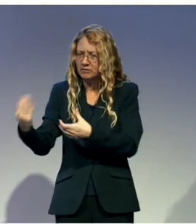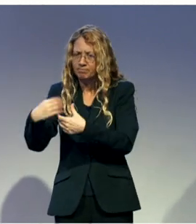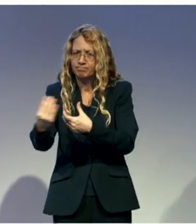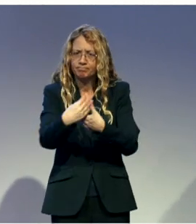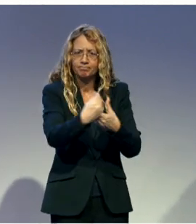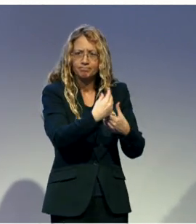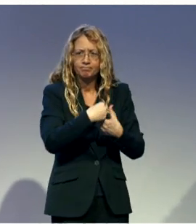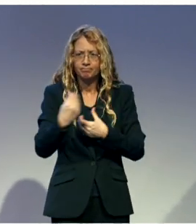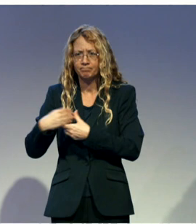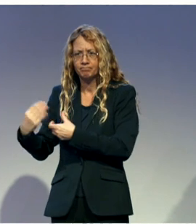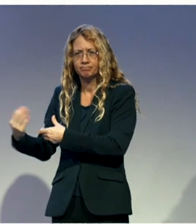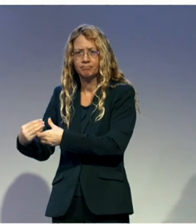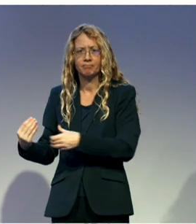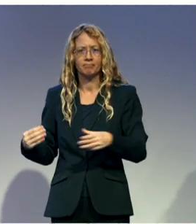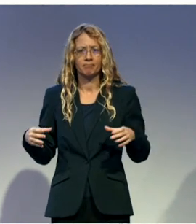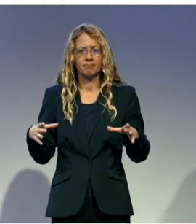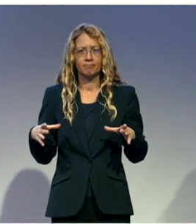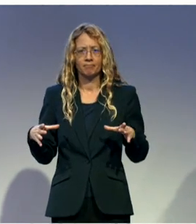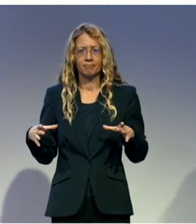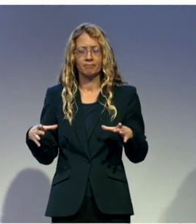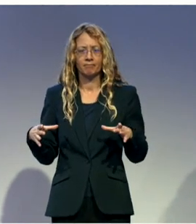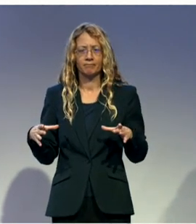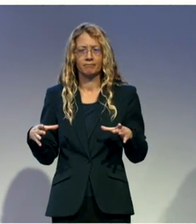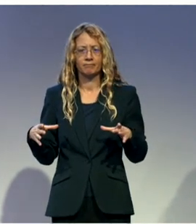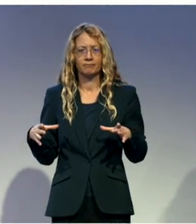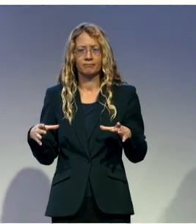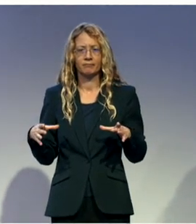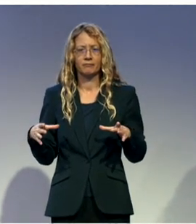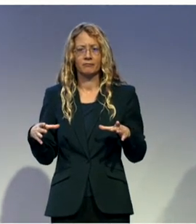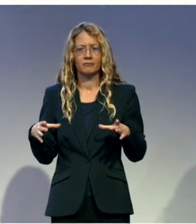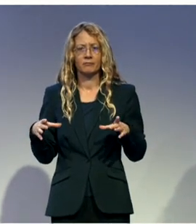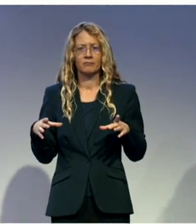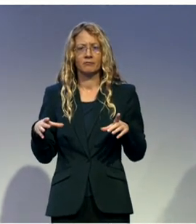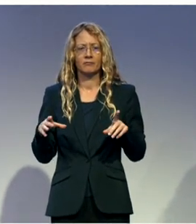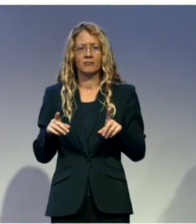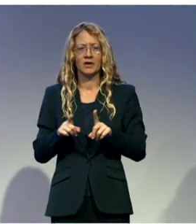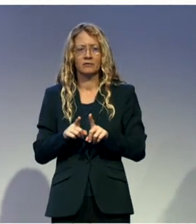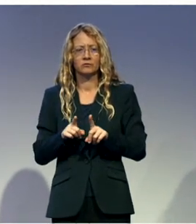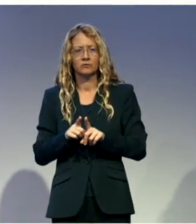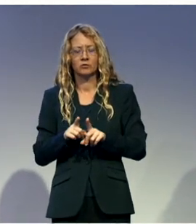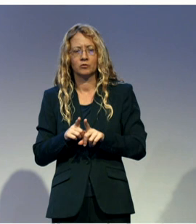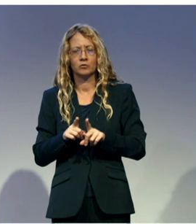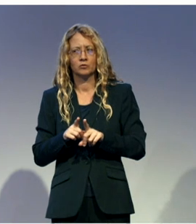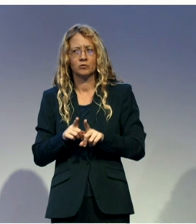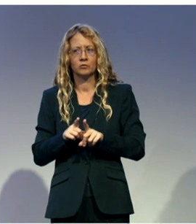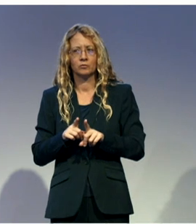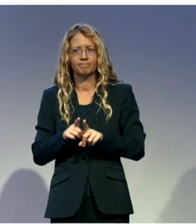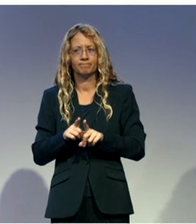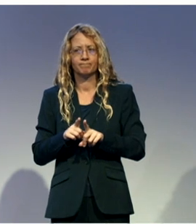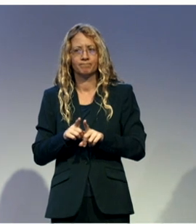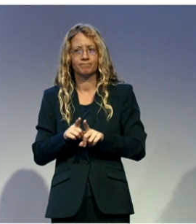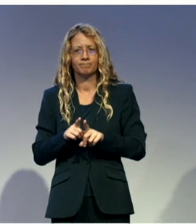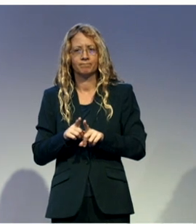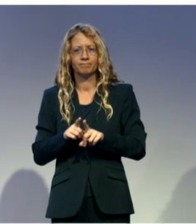metropolitan sites should be published for adopting similar project within government